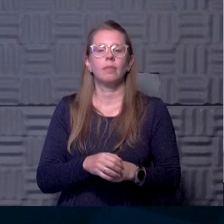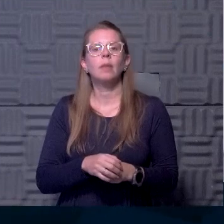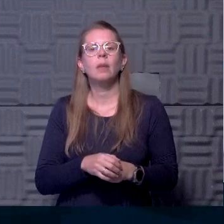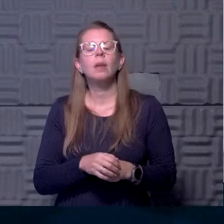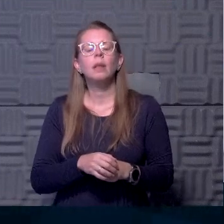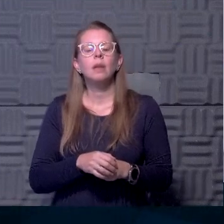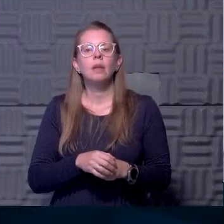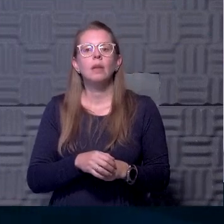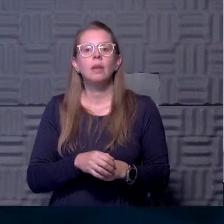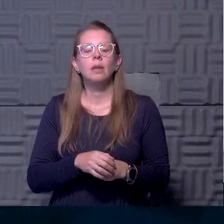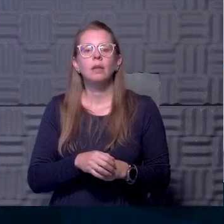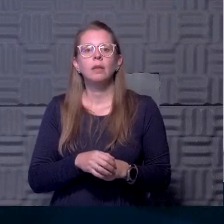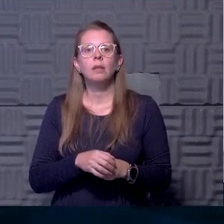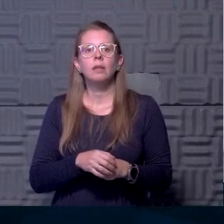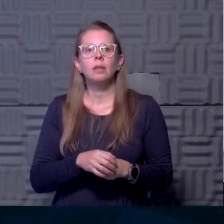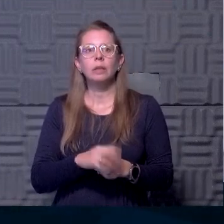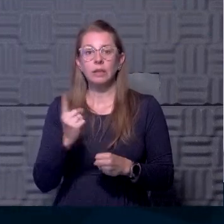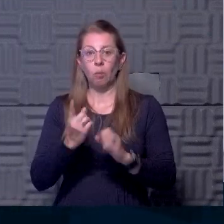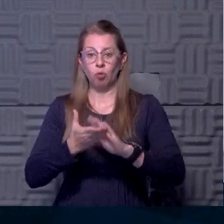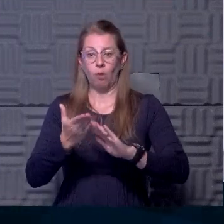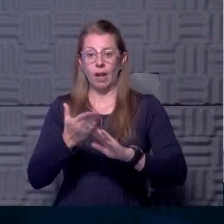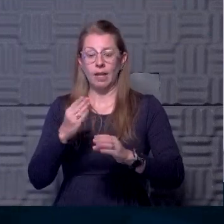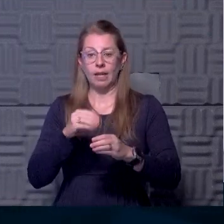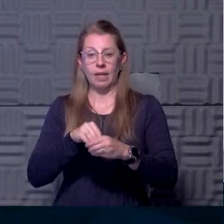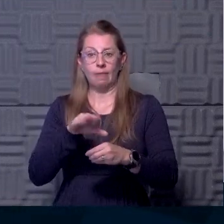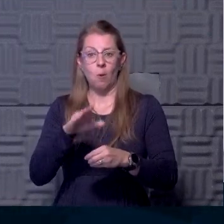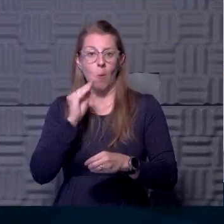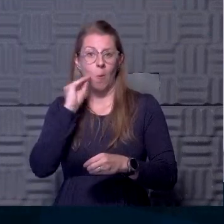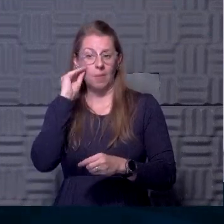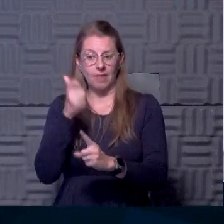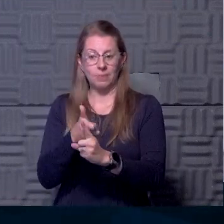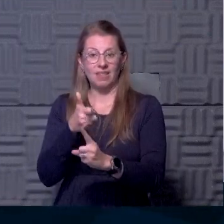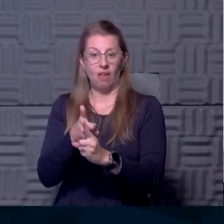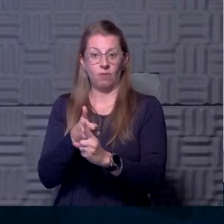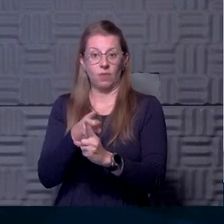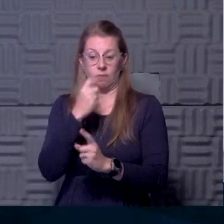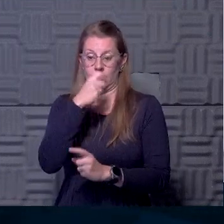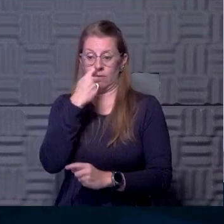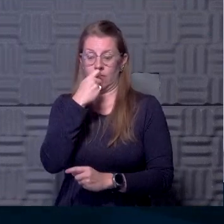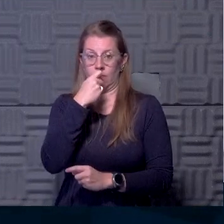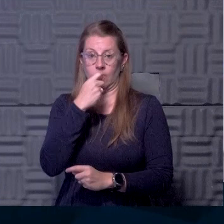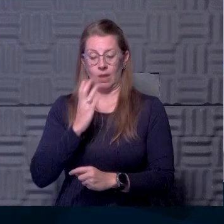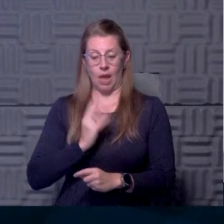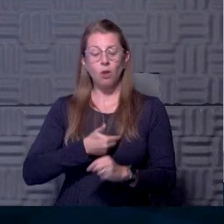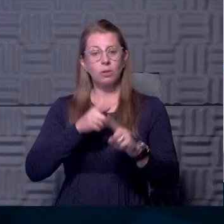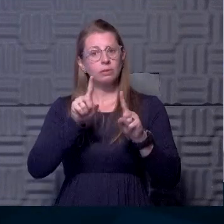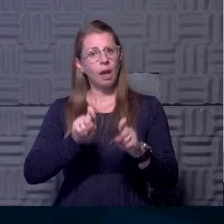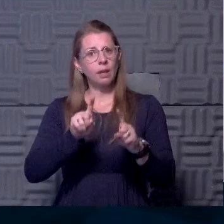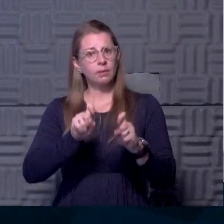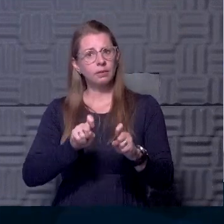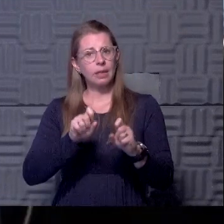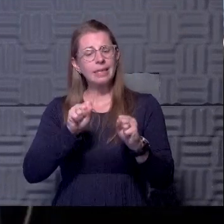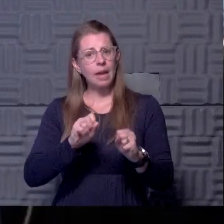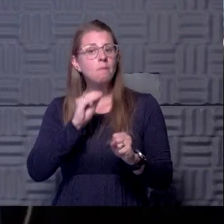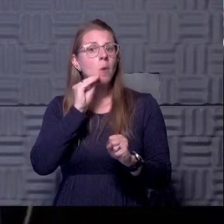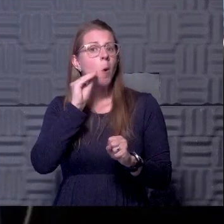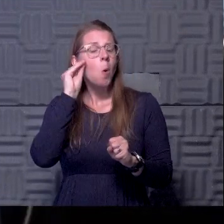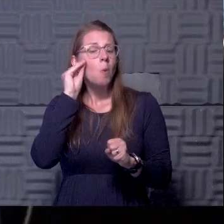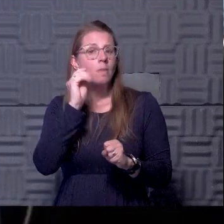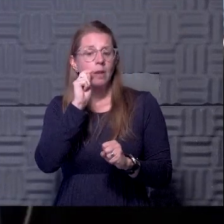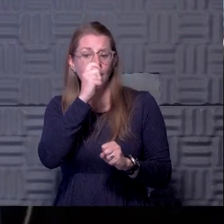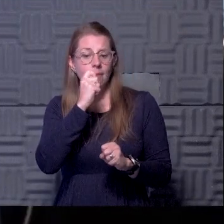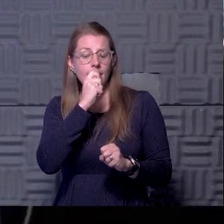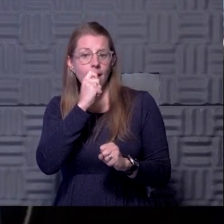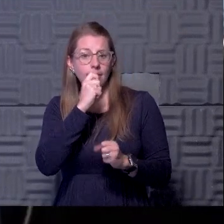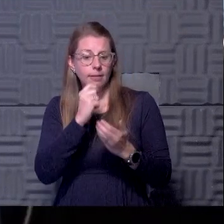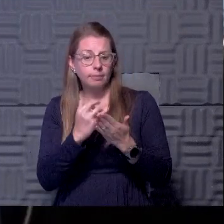far are we away from having somebody be able to run it at their home by themselves? Well, our tests can be home collected, but you cannot